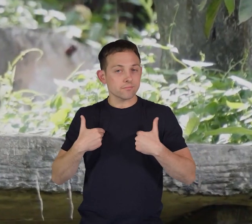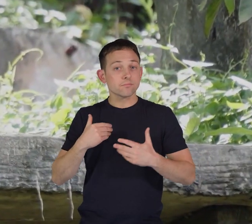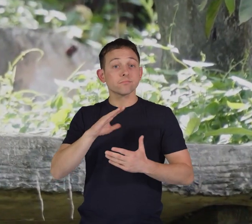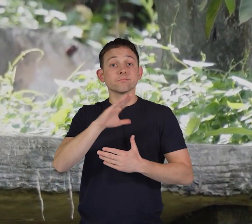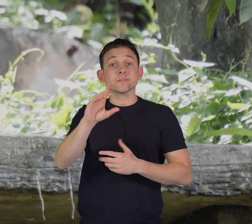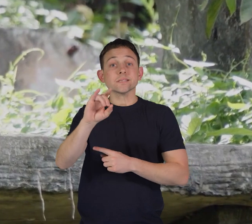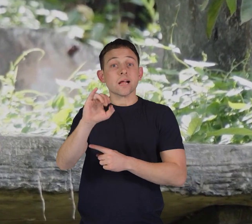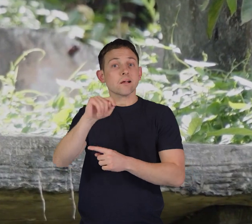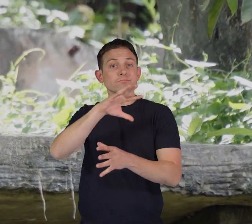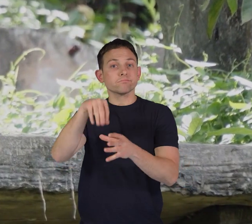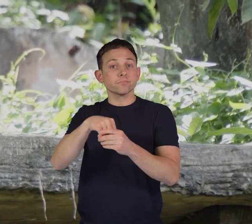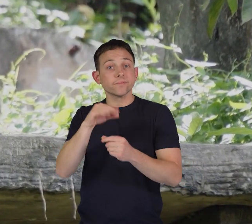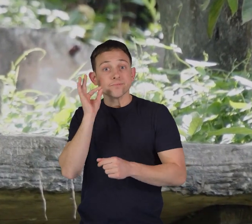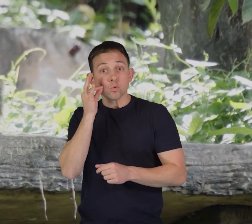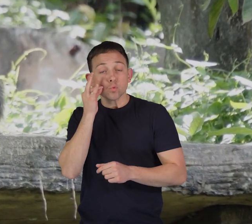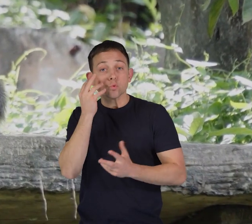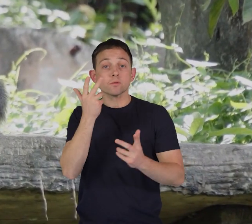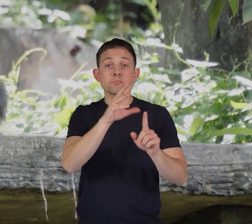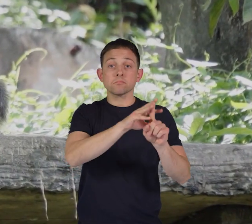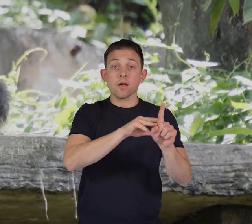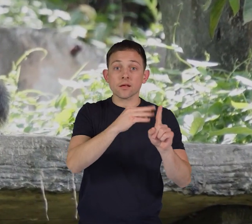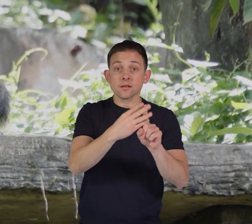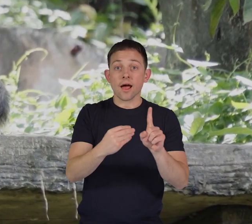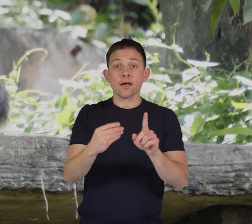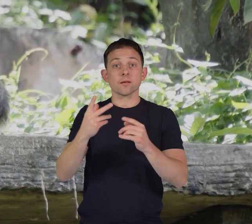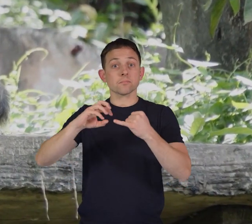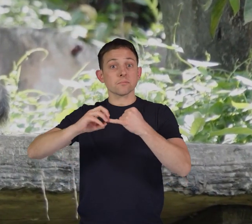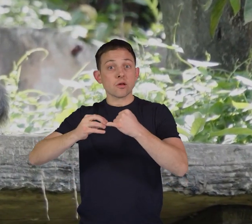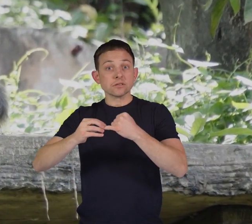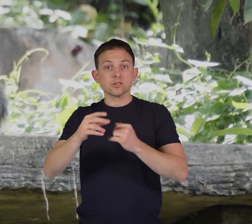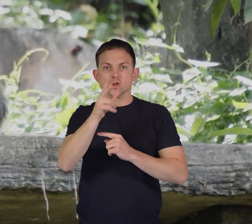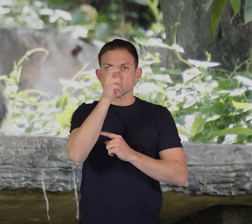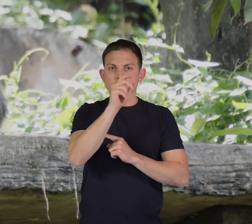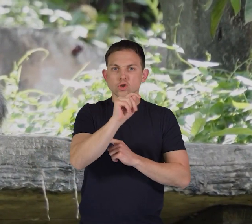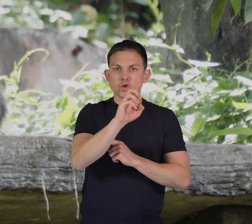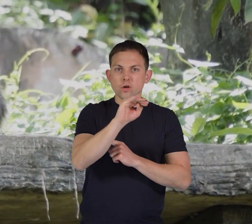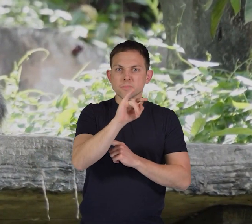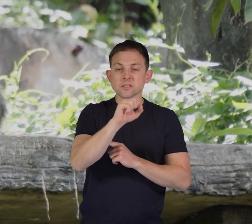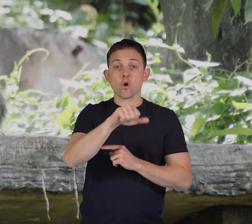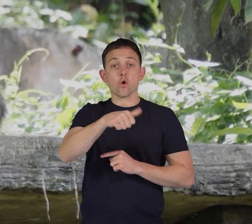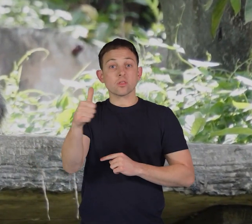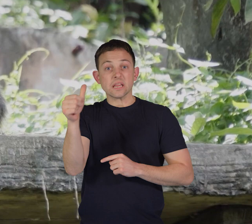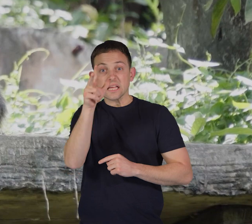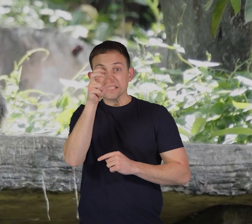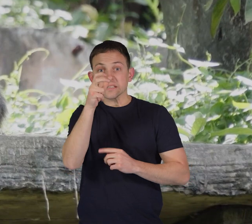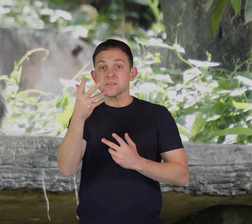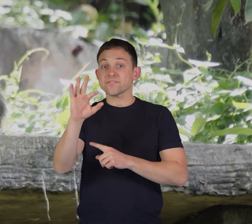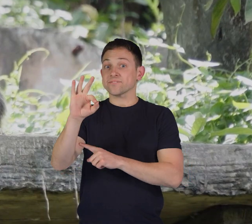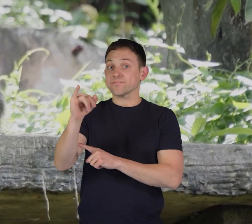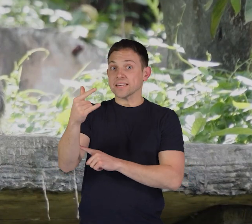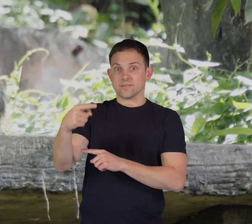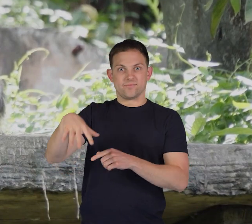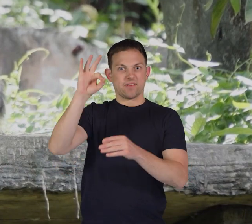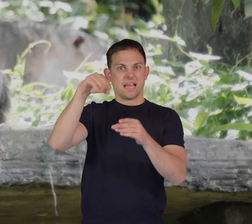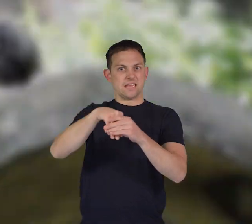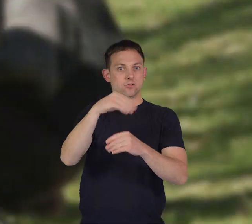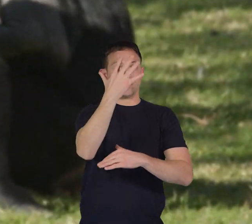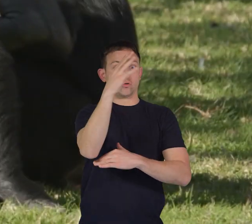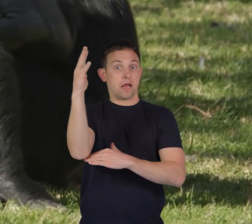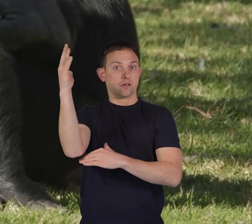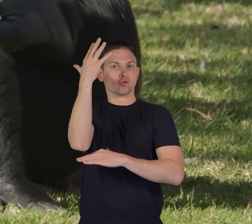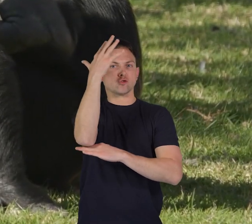includes fruits like bananas and berries termites other insects and figs they find in the jungles trees